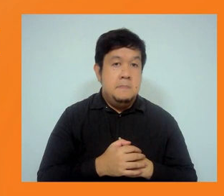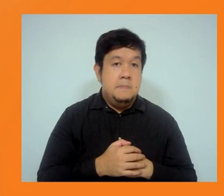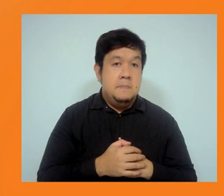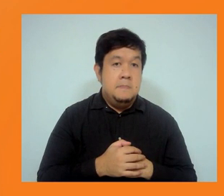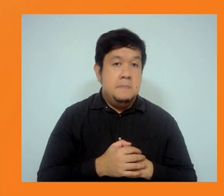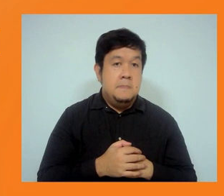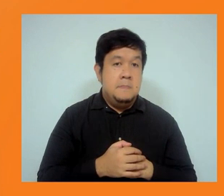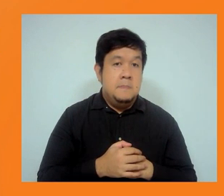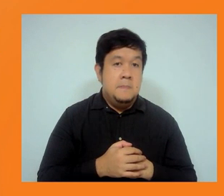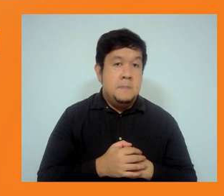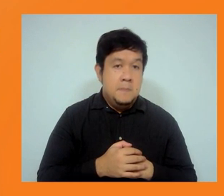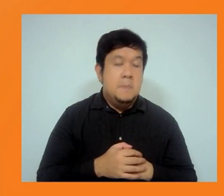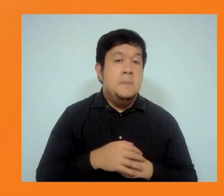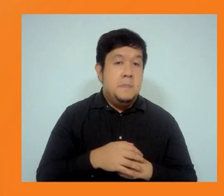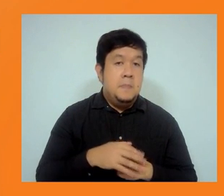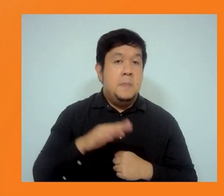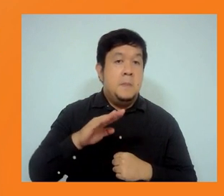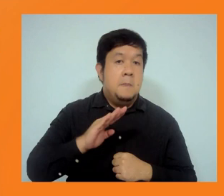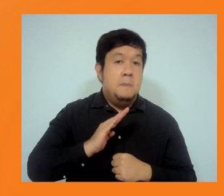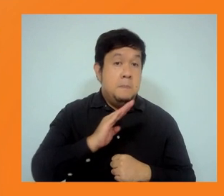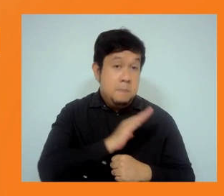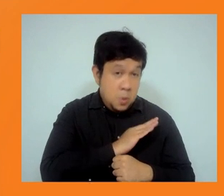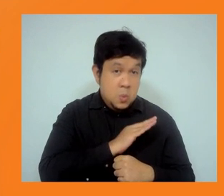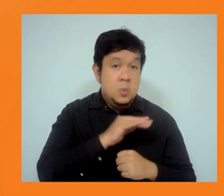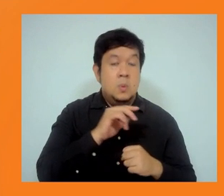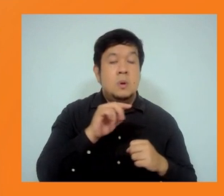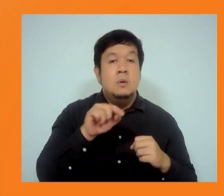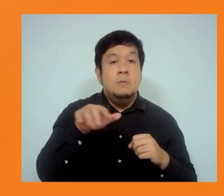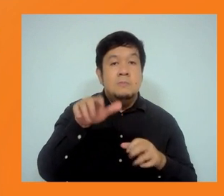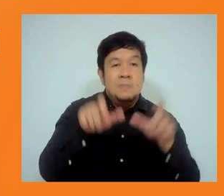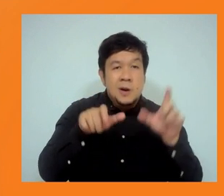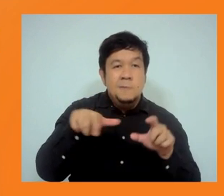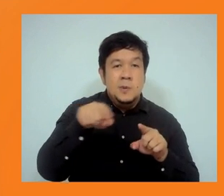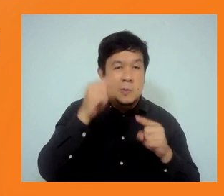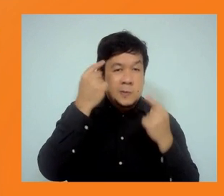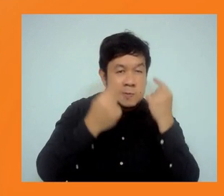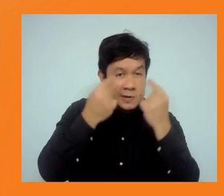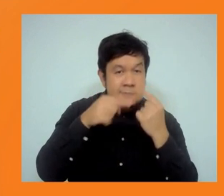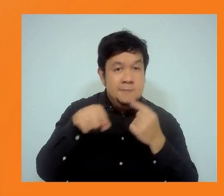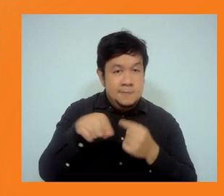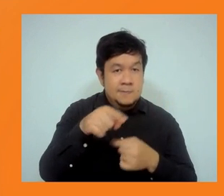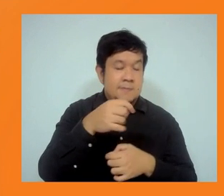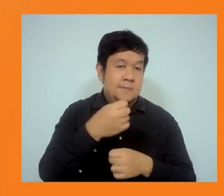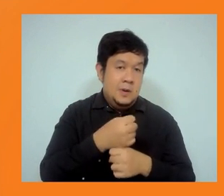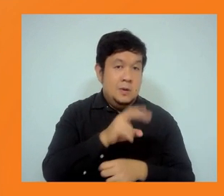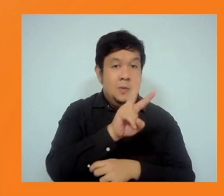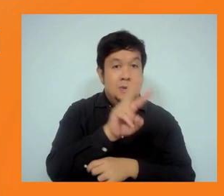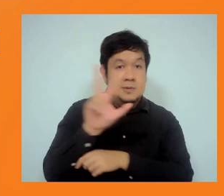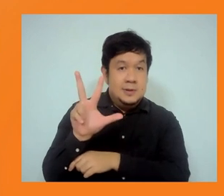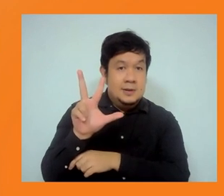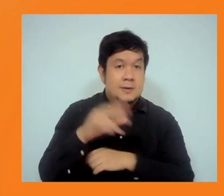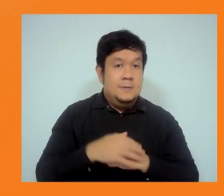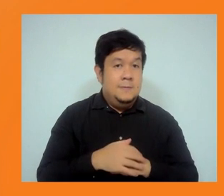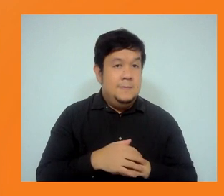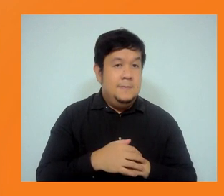final board consideration, not before October 2023. So we still have a little bit more time. And this is